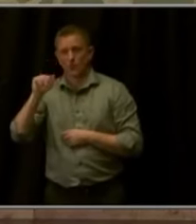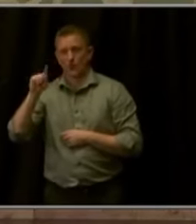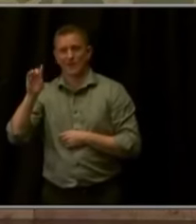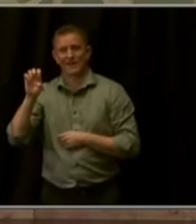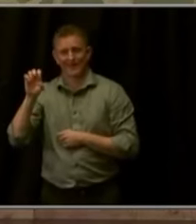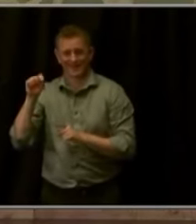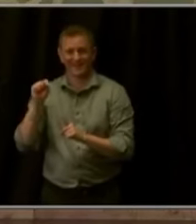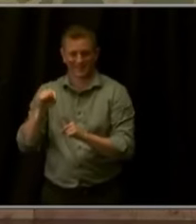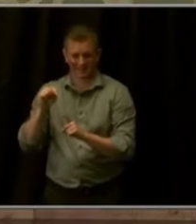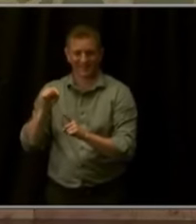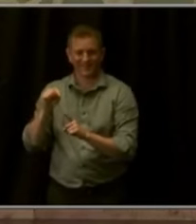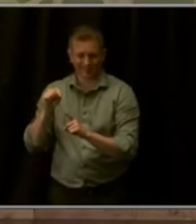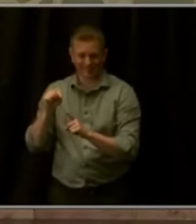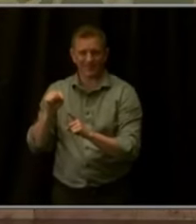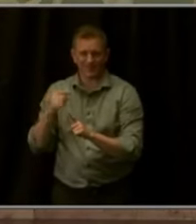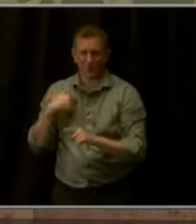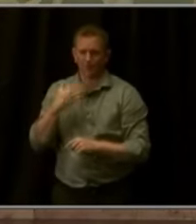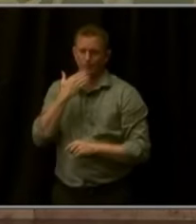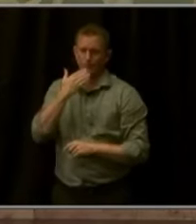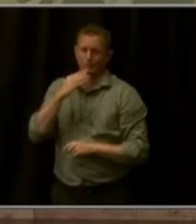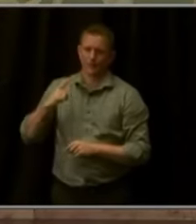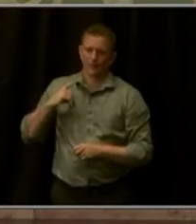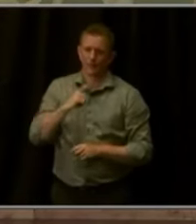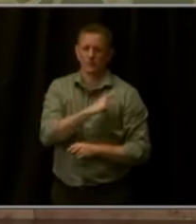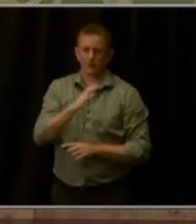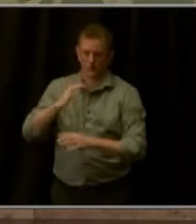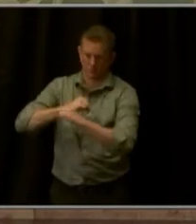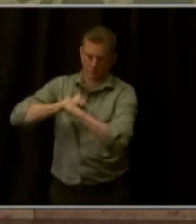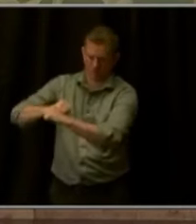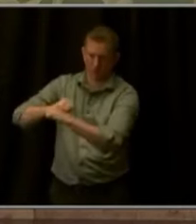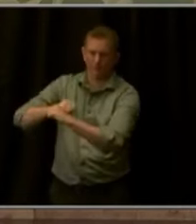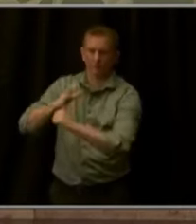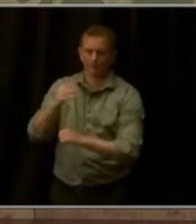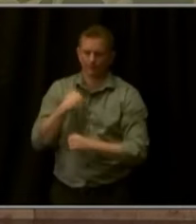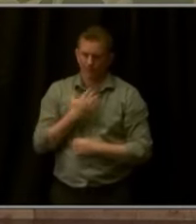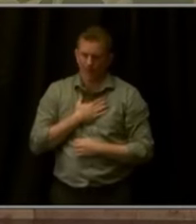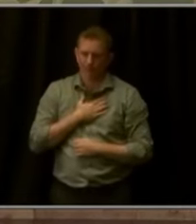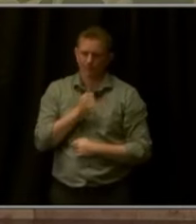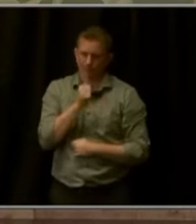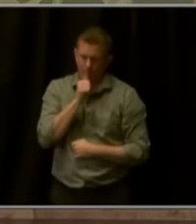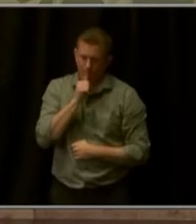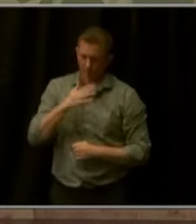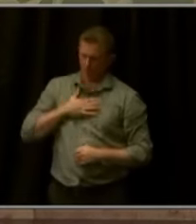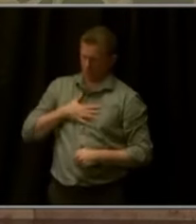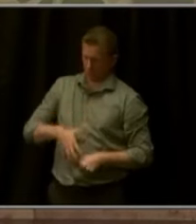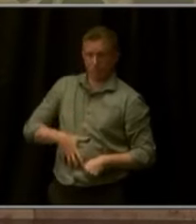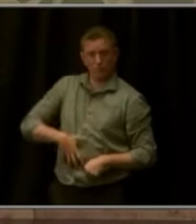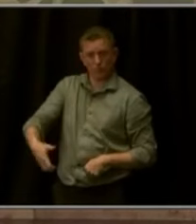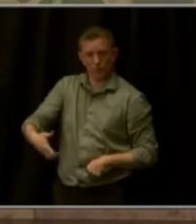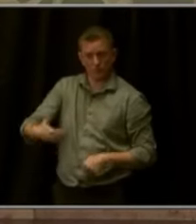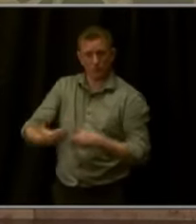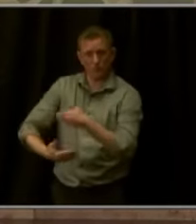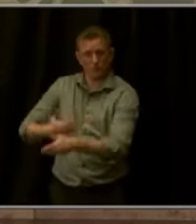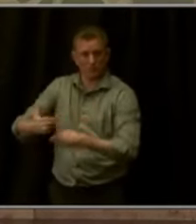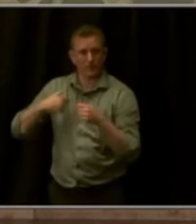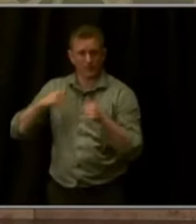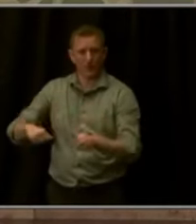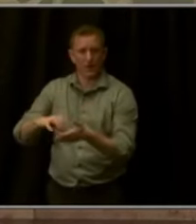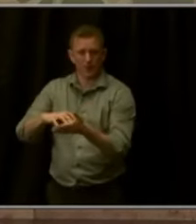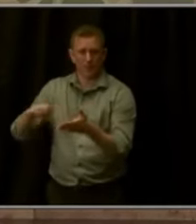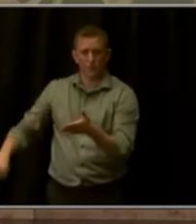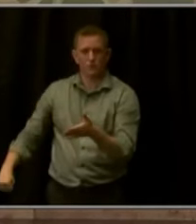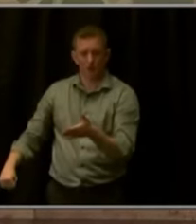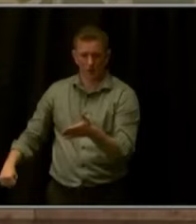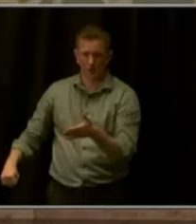taken to protect personal reproductive health decisions, including abortion, reminding us all that Coloradans value the freedom to